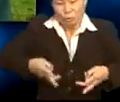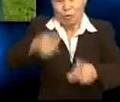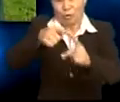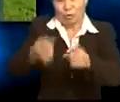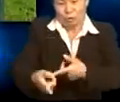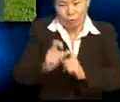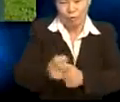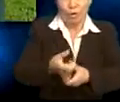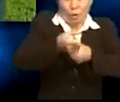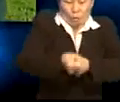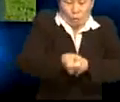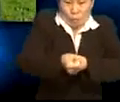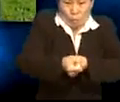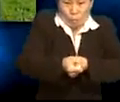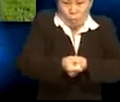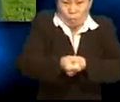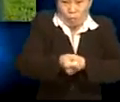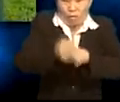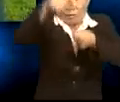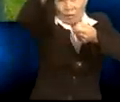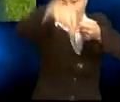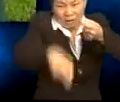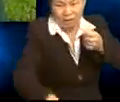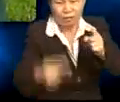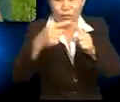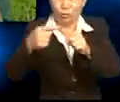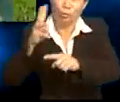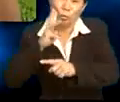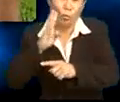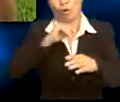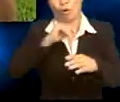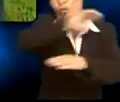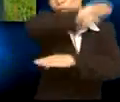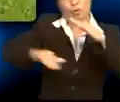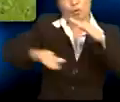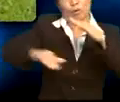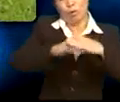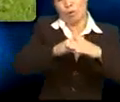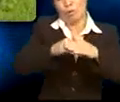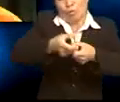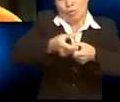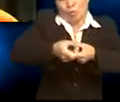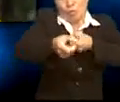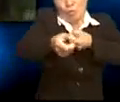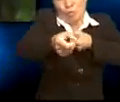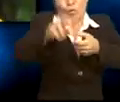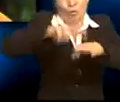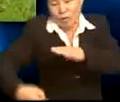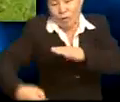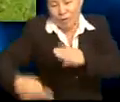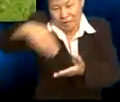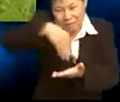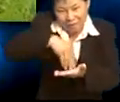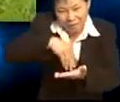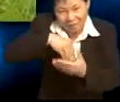Farhan. It was a whole of the rod and only drop the line into the water. Not the whole rod! It fell in!